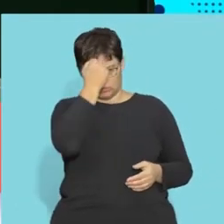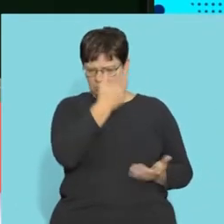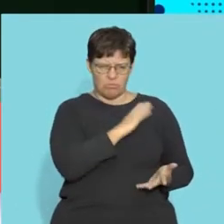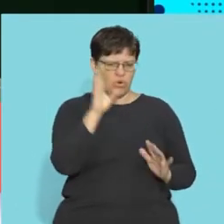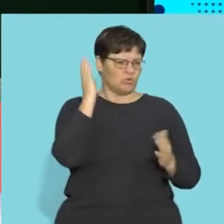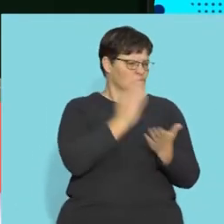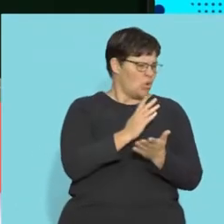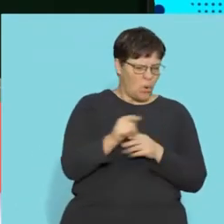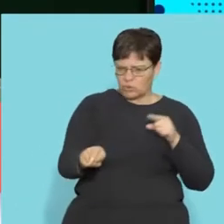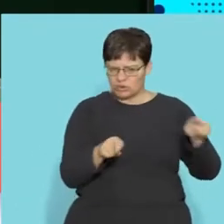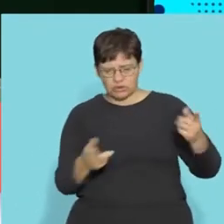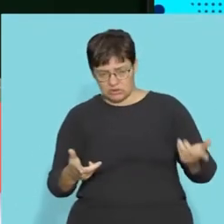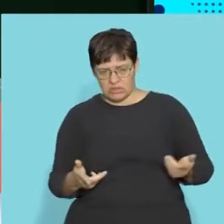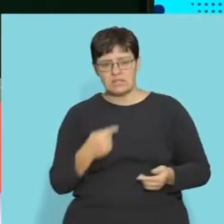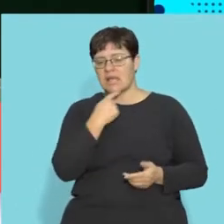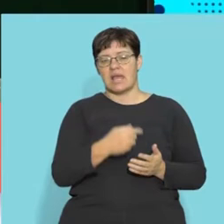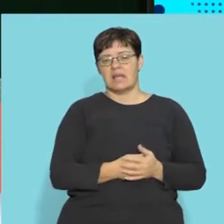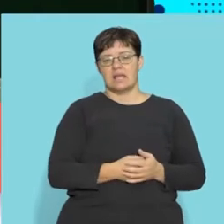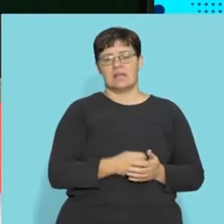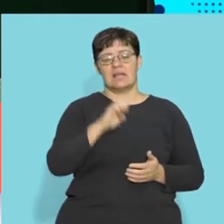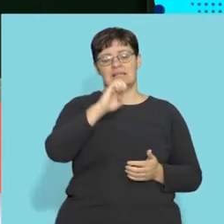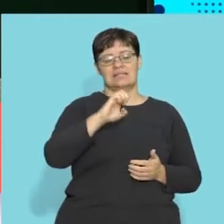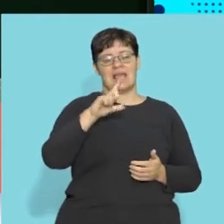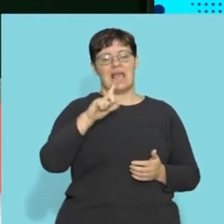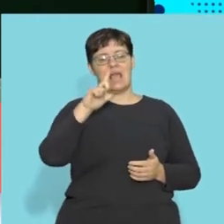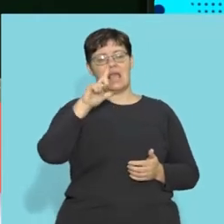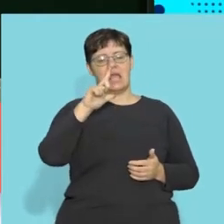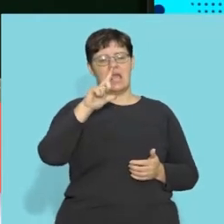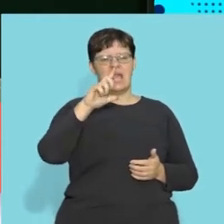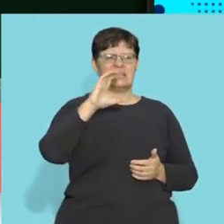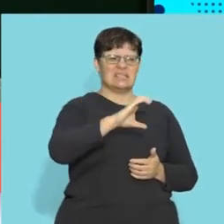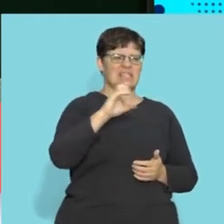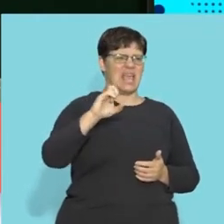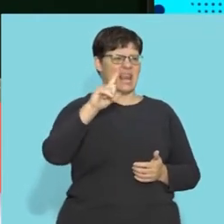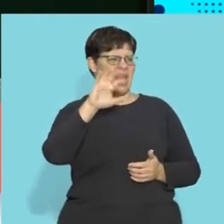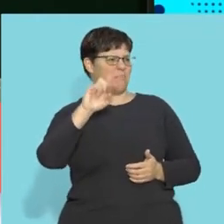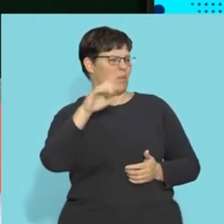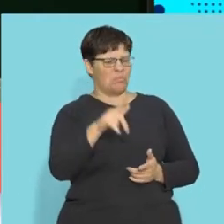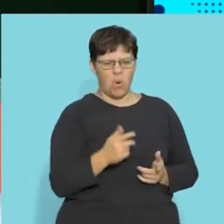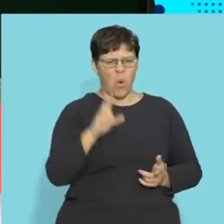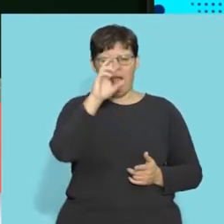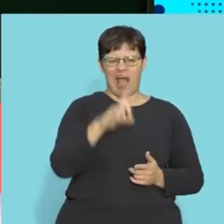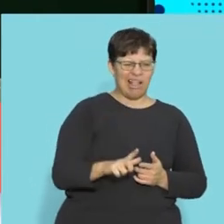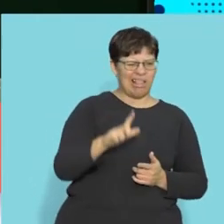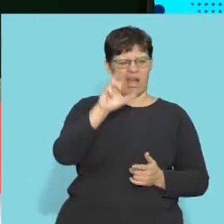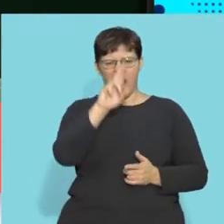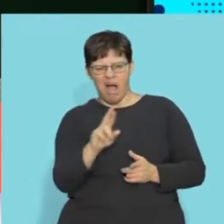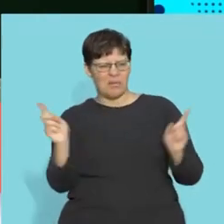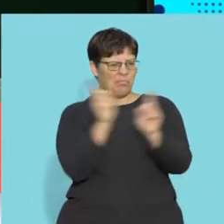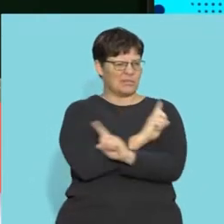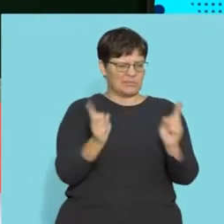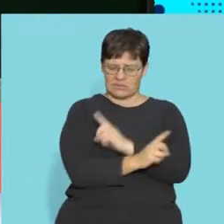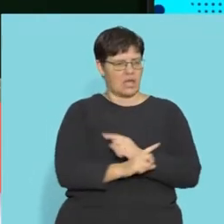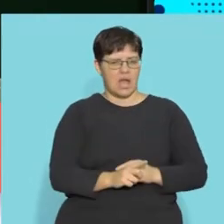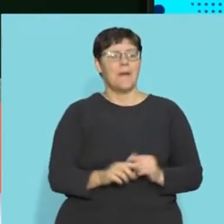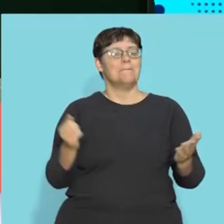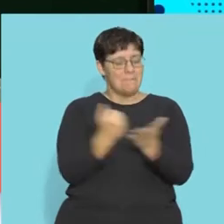try and trick us they don't know they're not sure which one it is then they will say celebrum or something like that they'll switch around the l's and